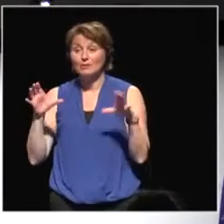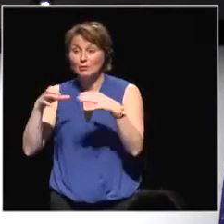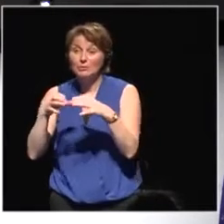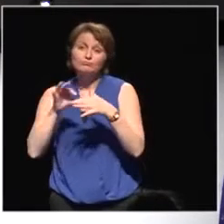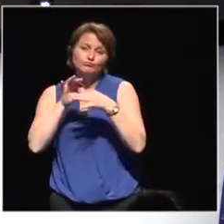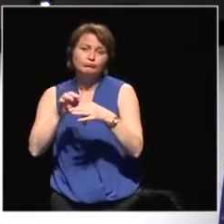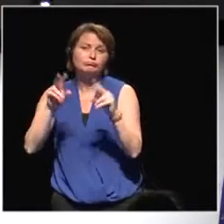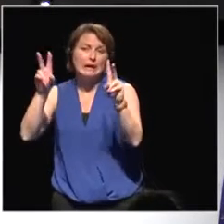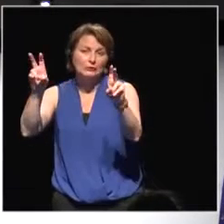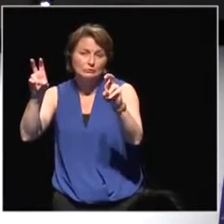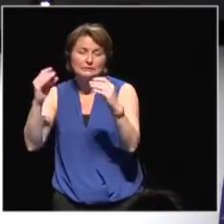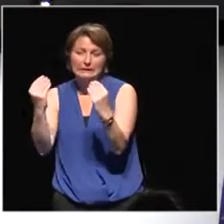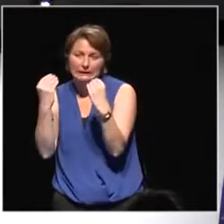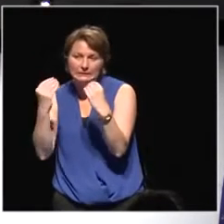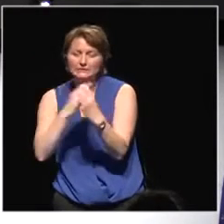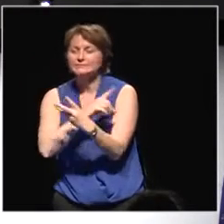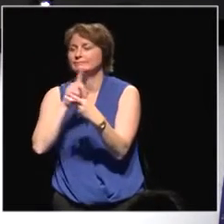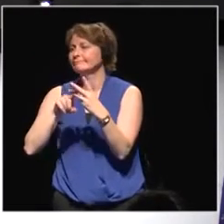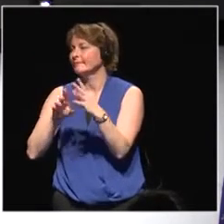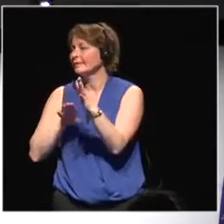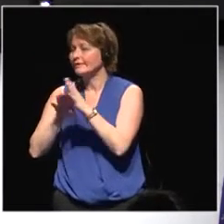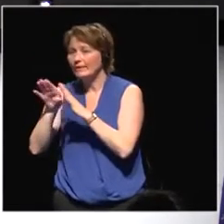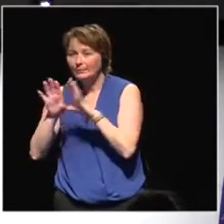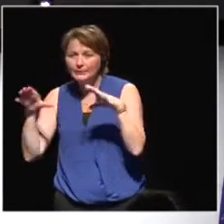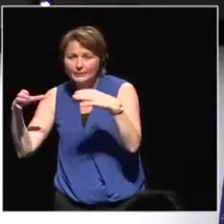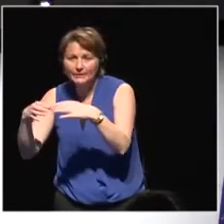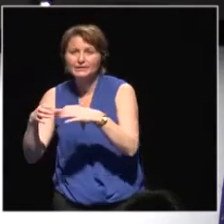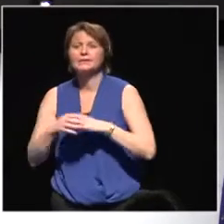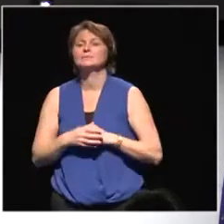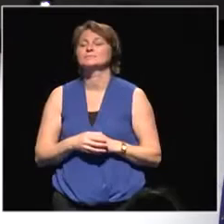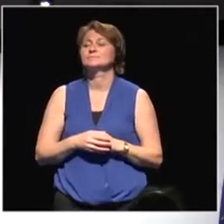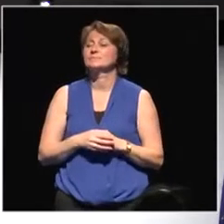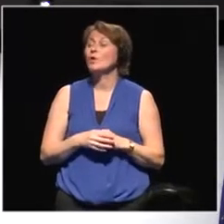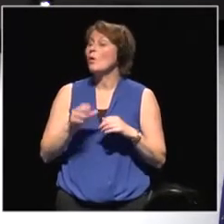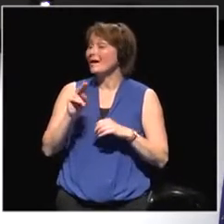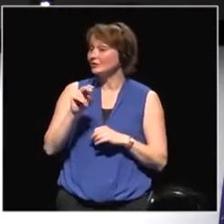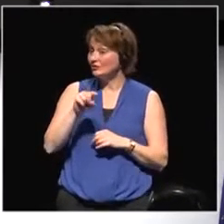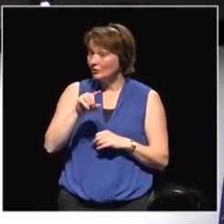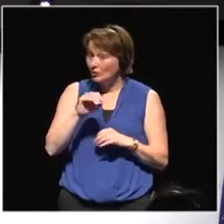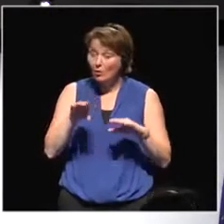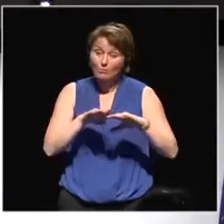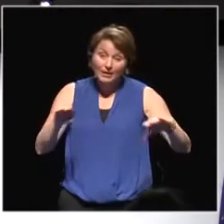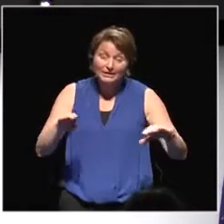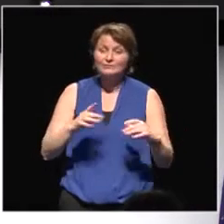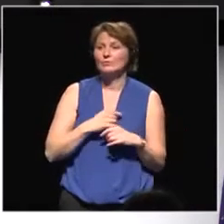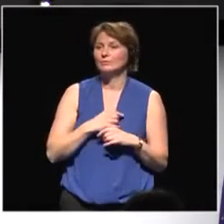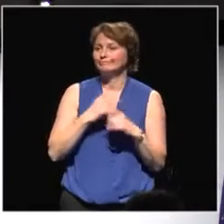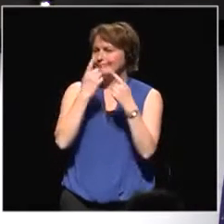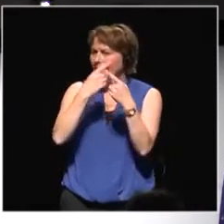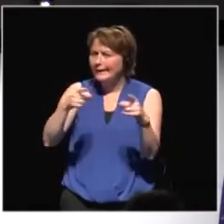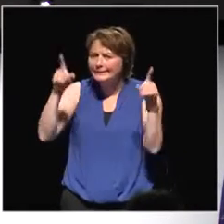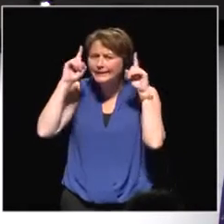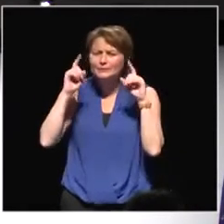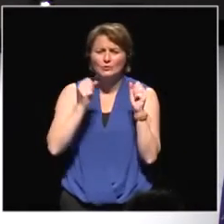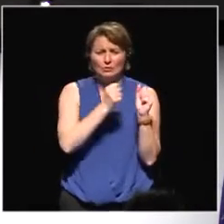the development committee, also the NGO platform, academia. So, a very